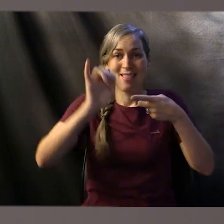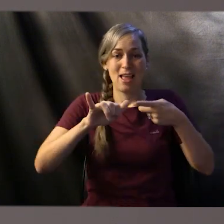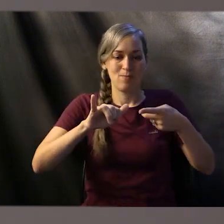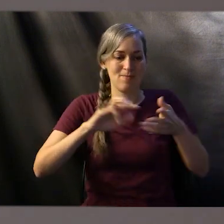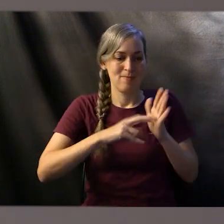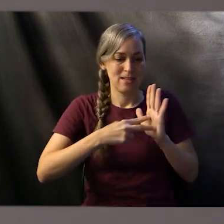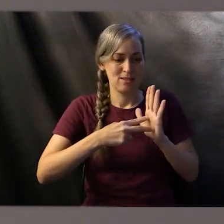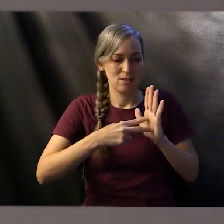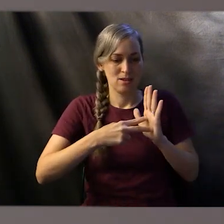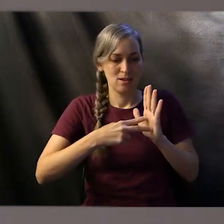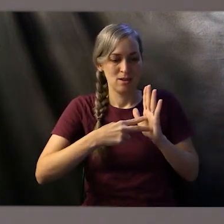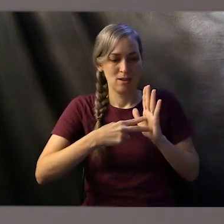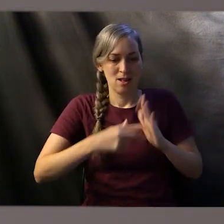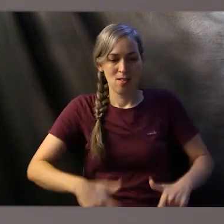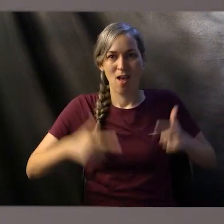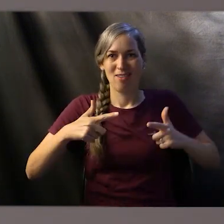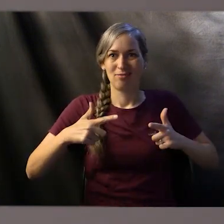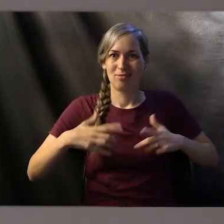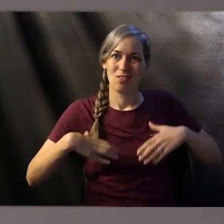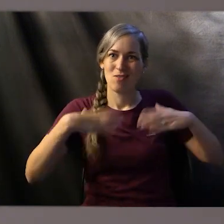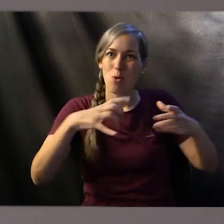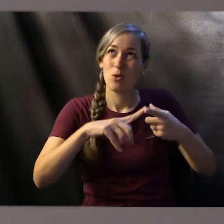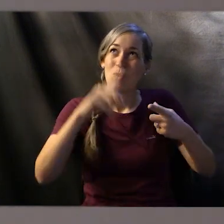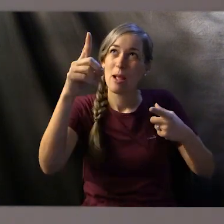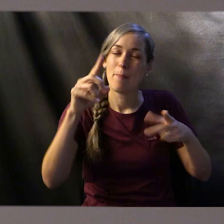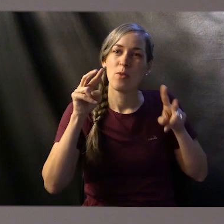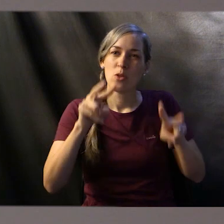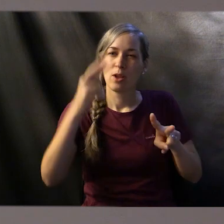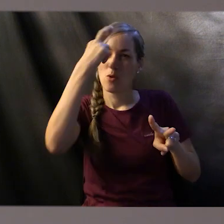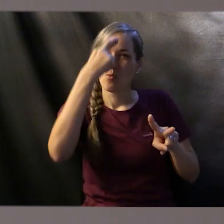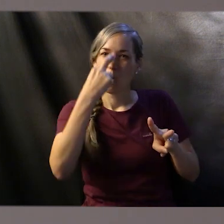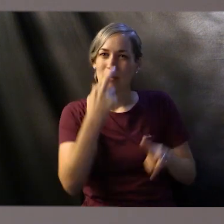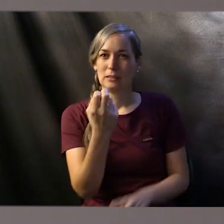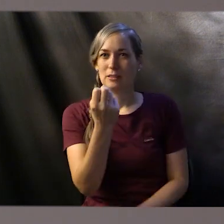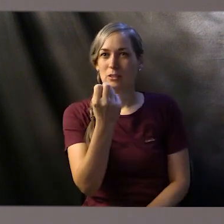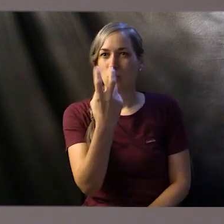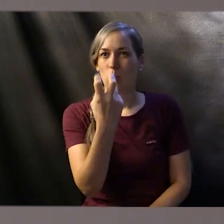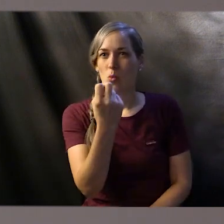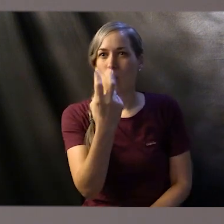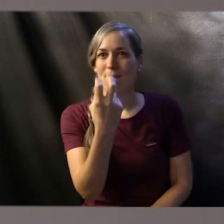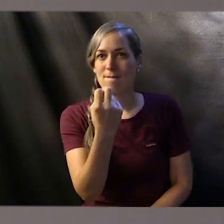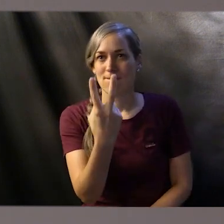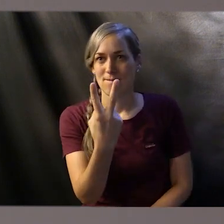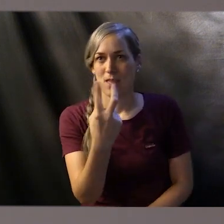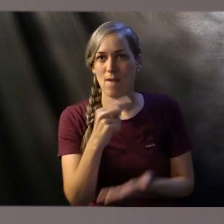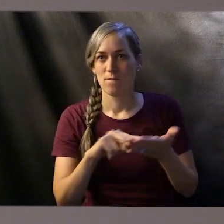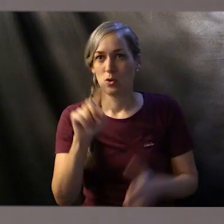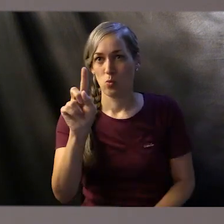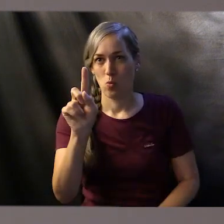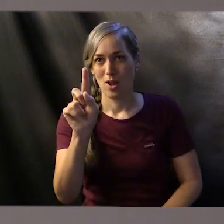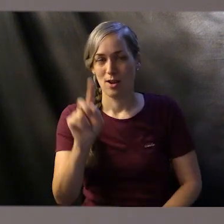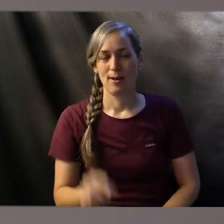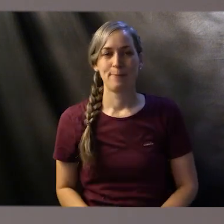then look at Romans chapter 12. Romans 12 and